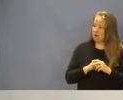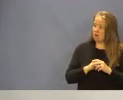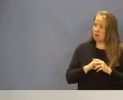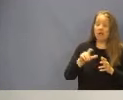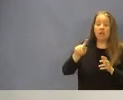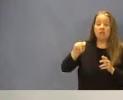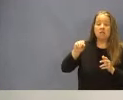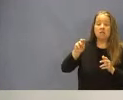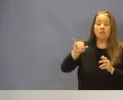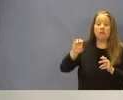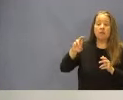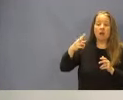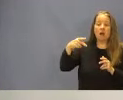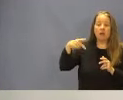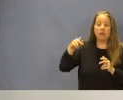Tommy Hopkins.